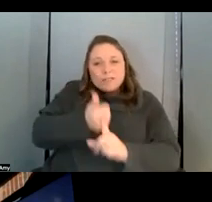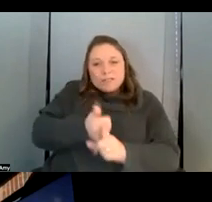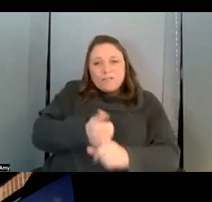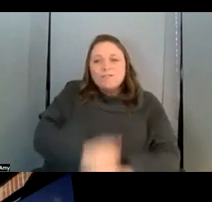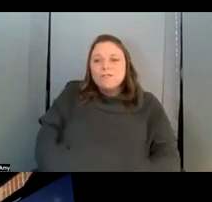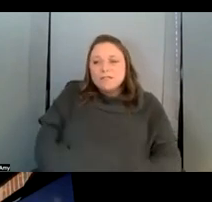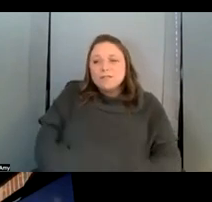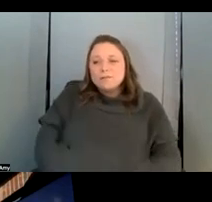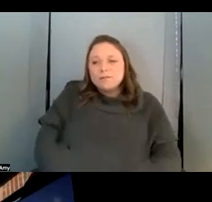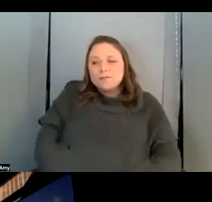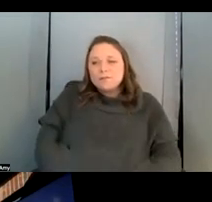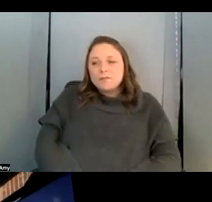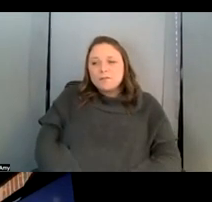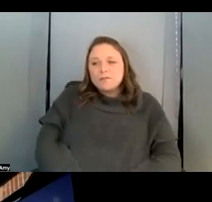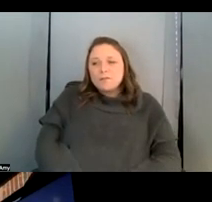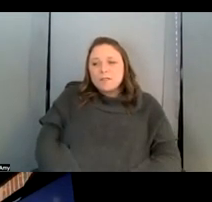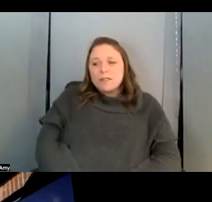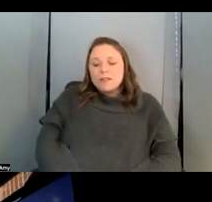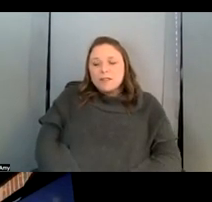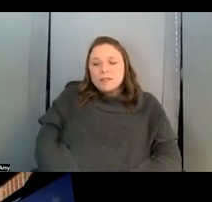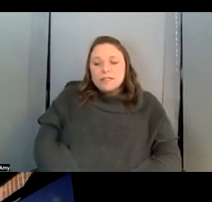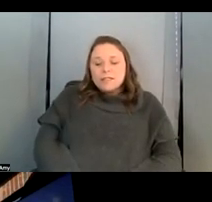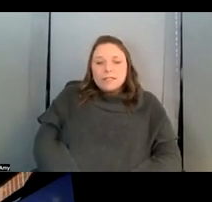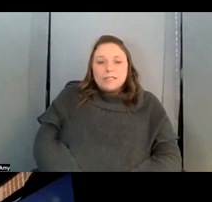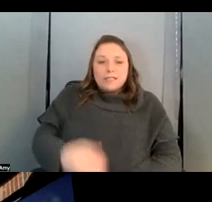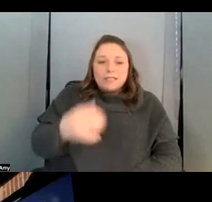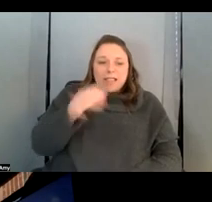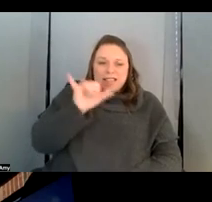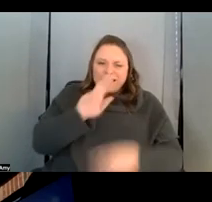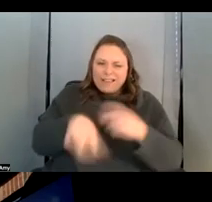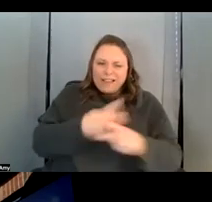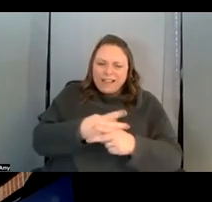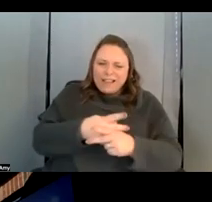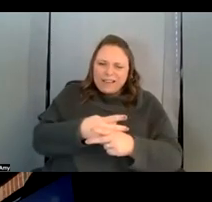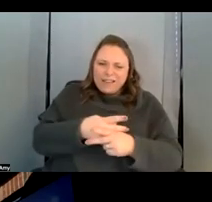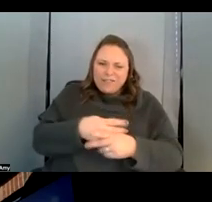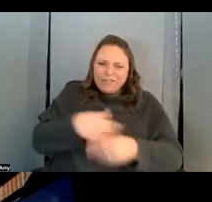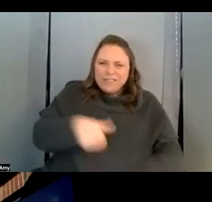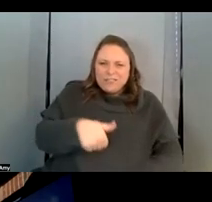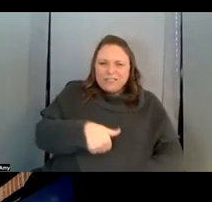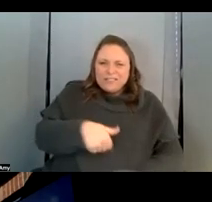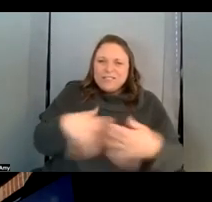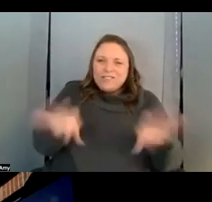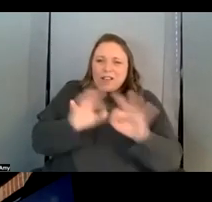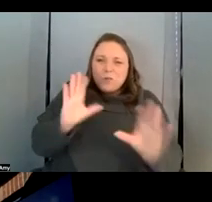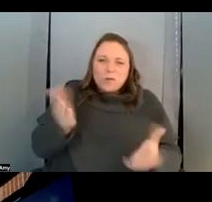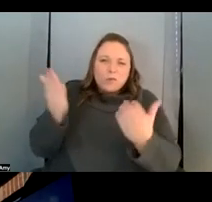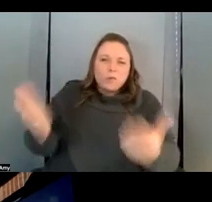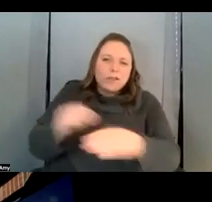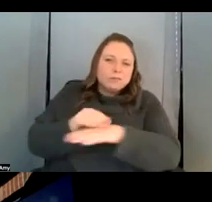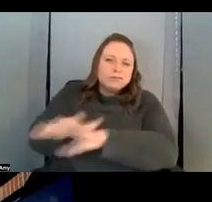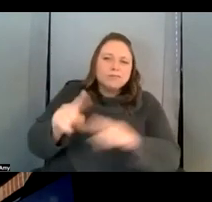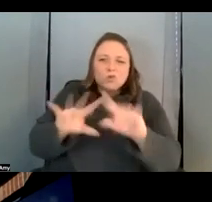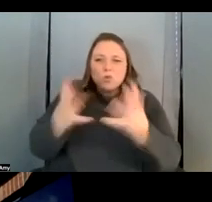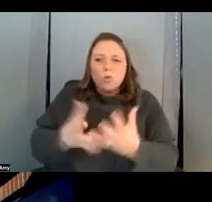is that the the fundamental and intrinsic kind of value that we get to bring to the world is enriching subjective experience